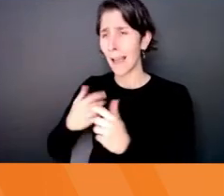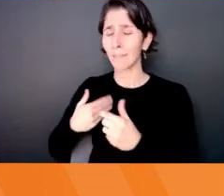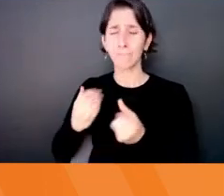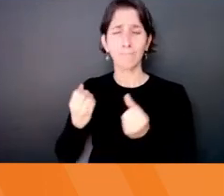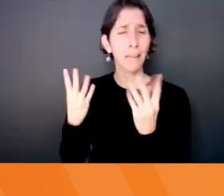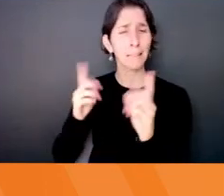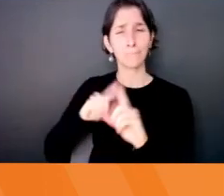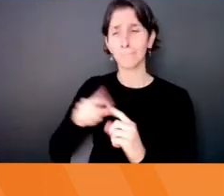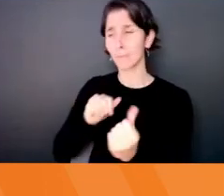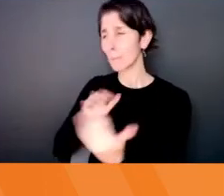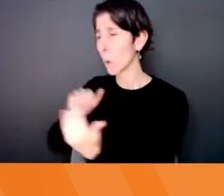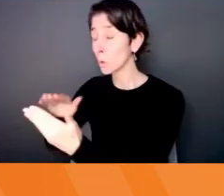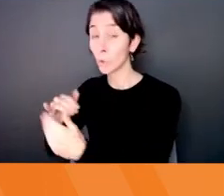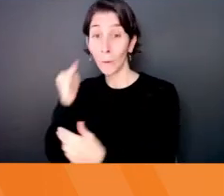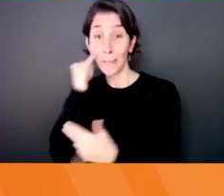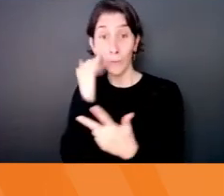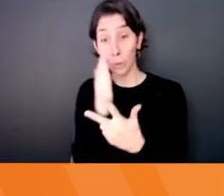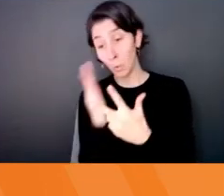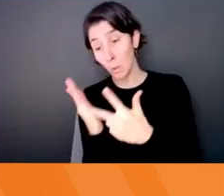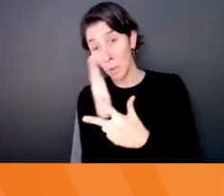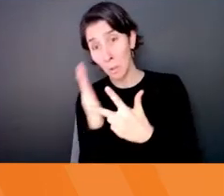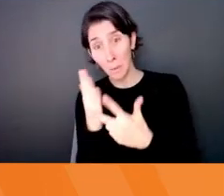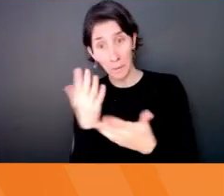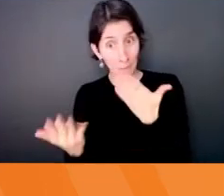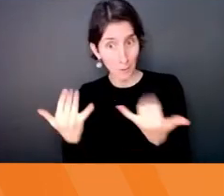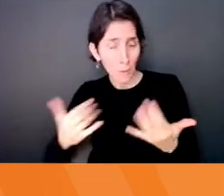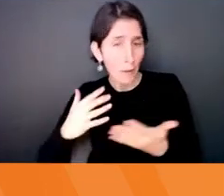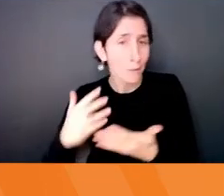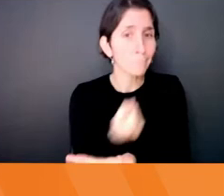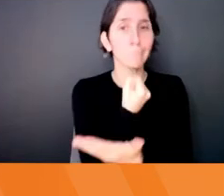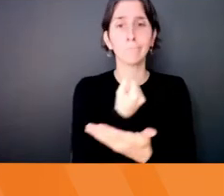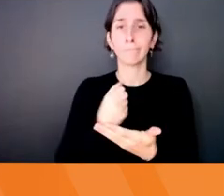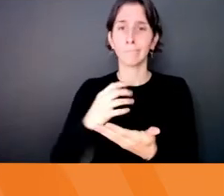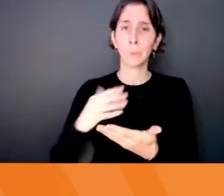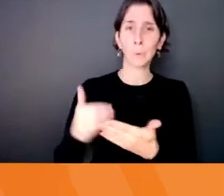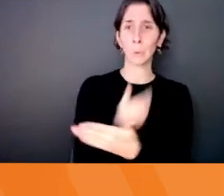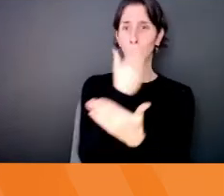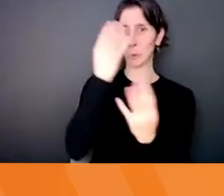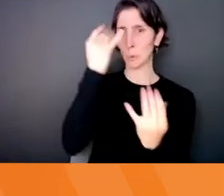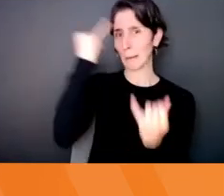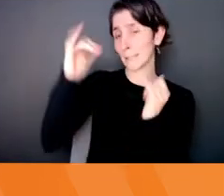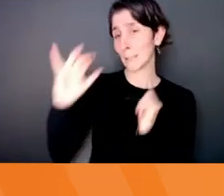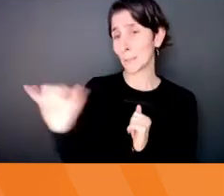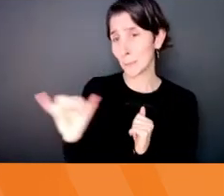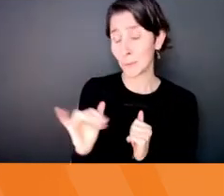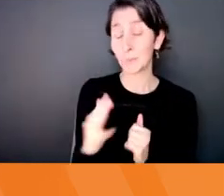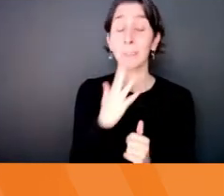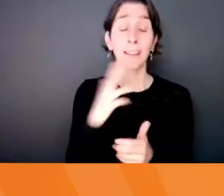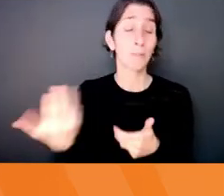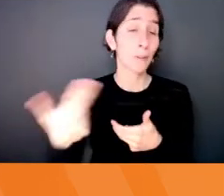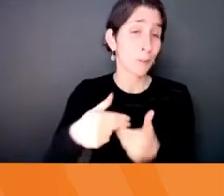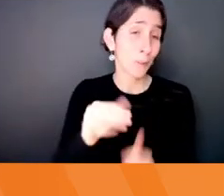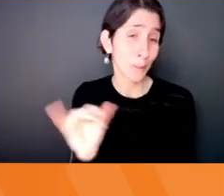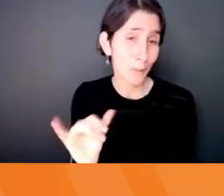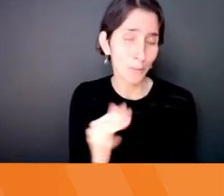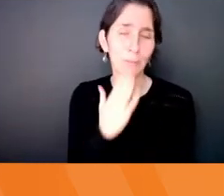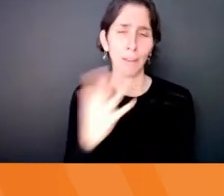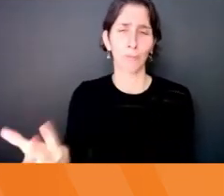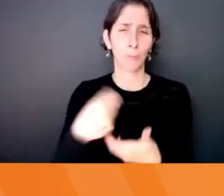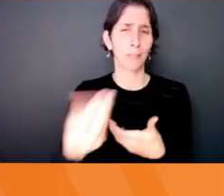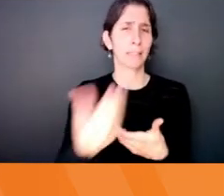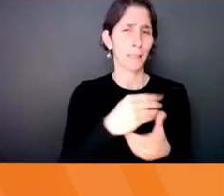the maybe intermediate and advanced way, maybe there's new things that you'll consider about innovation today. But thanks for joining and thanks for participating.